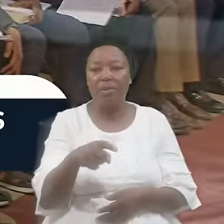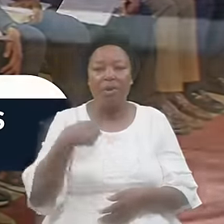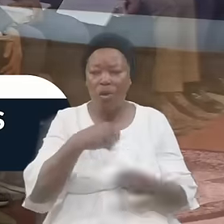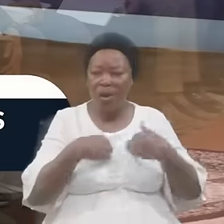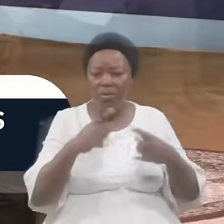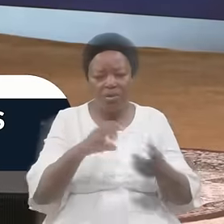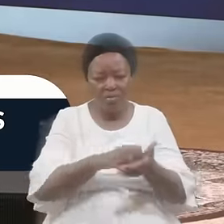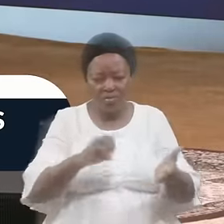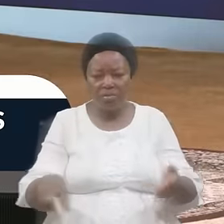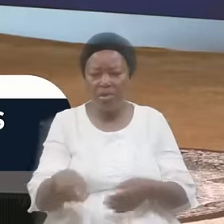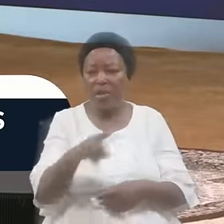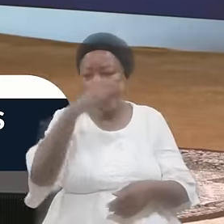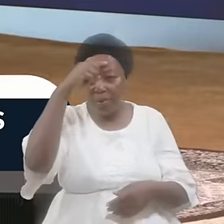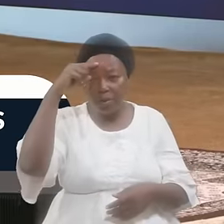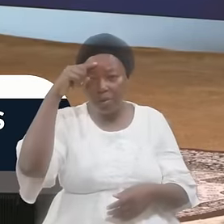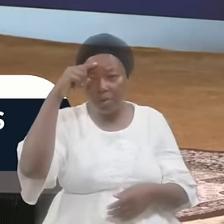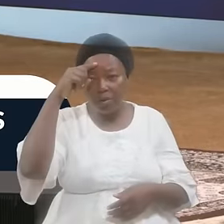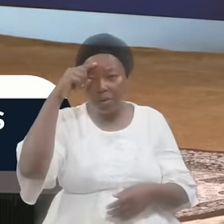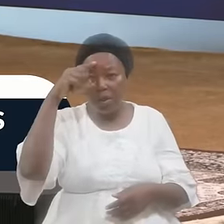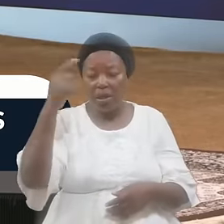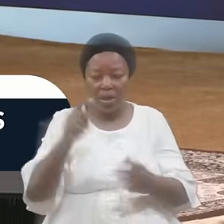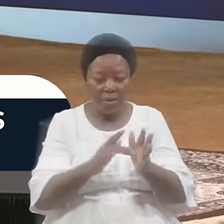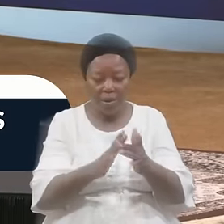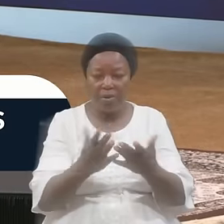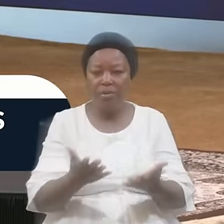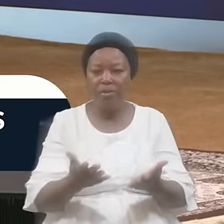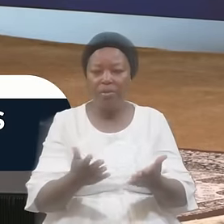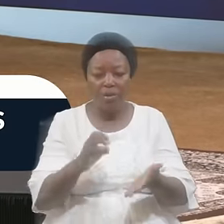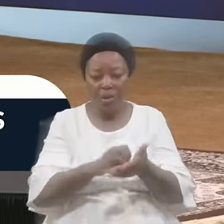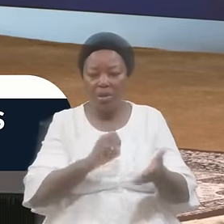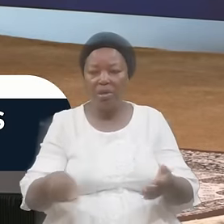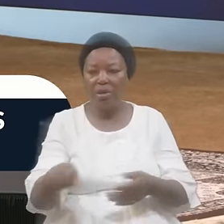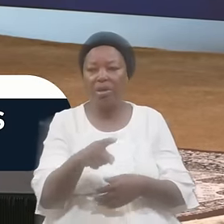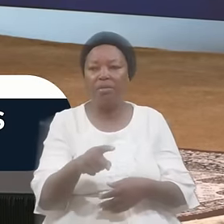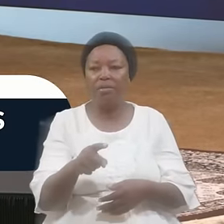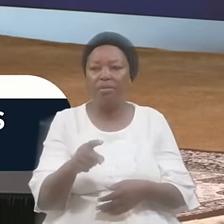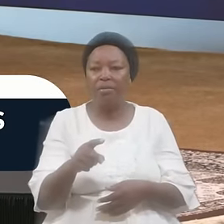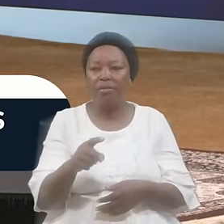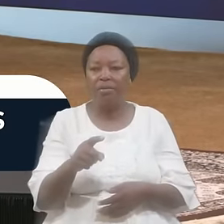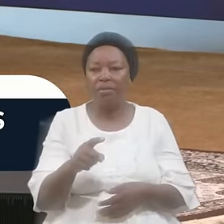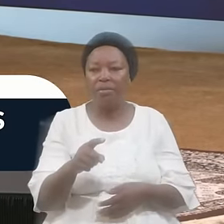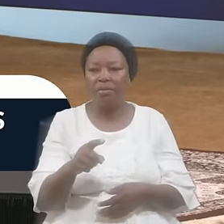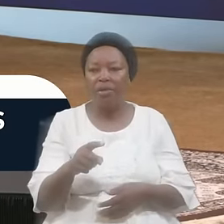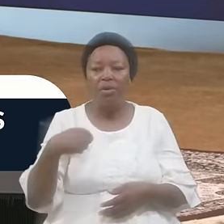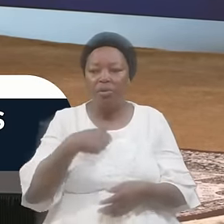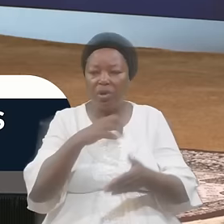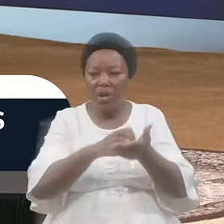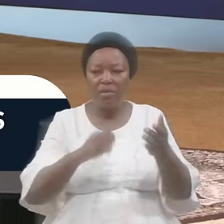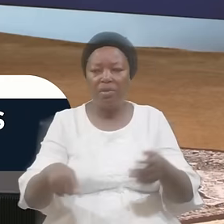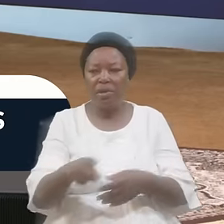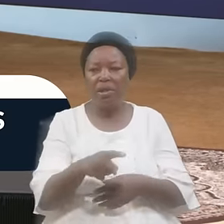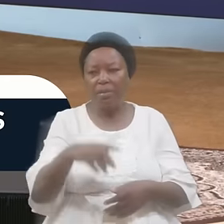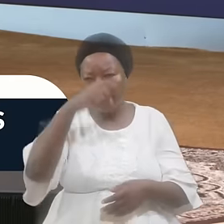Them Because The Scriptures Exclude Them We Exclude Them